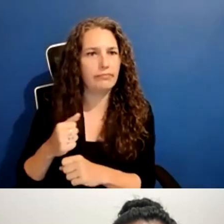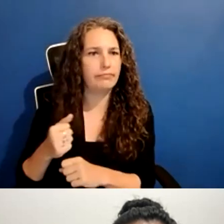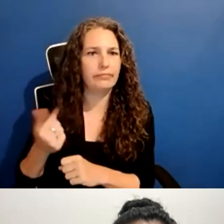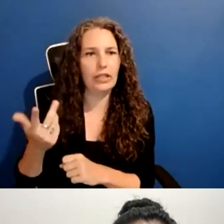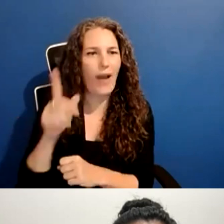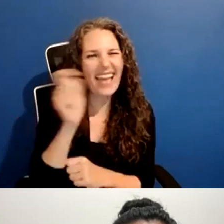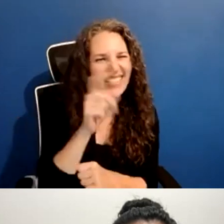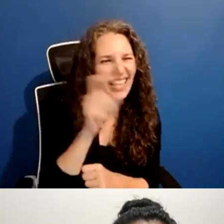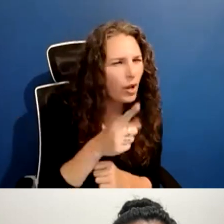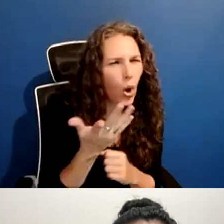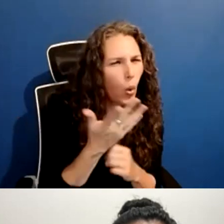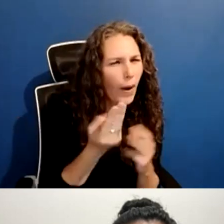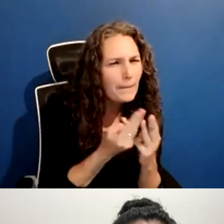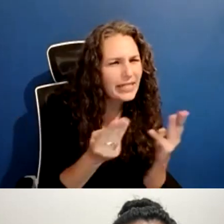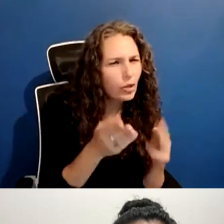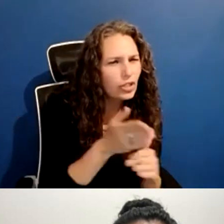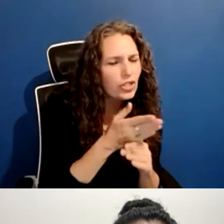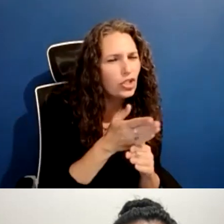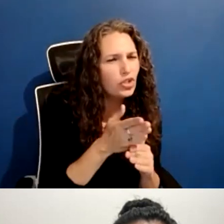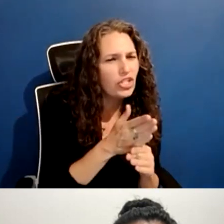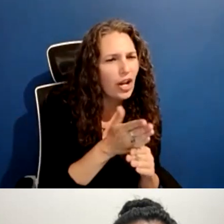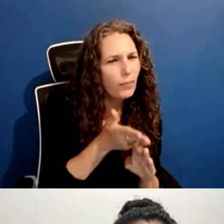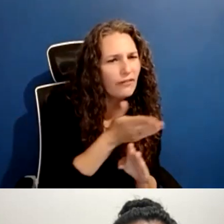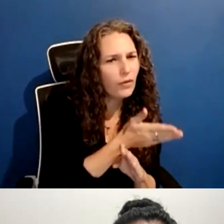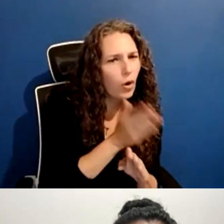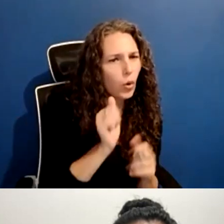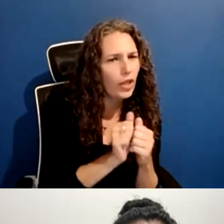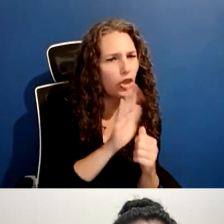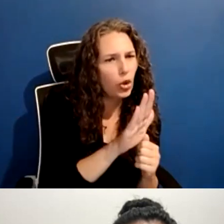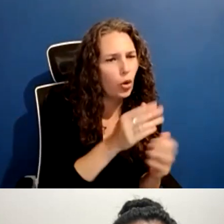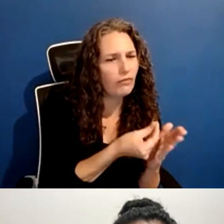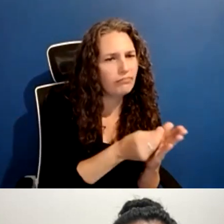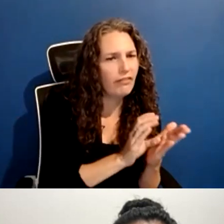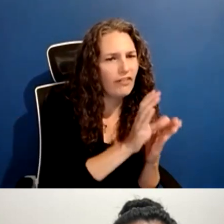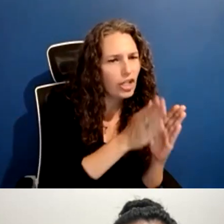And that will also give you a sense of what they are looking for and how they make decisions.